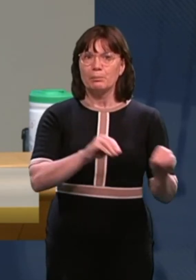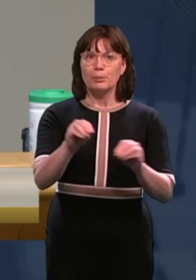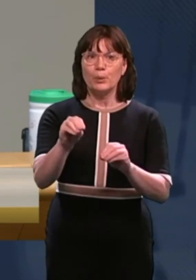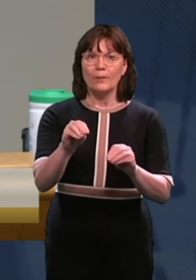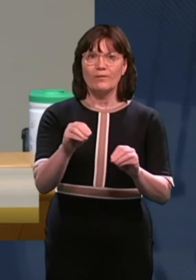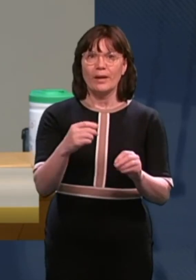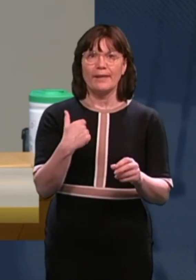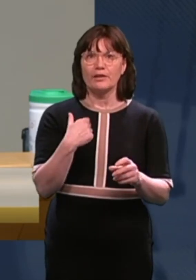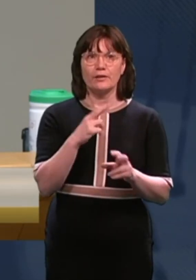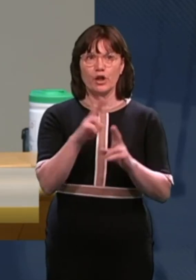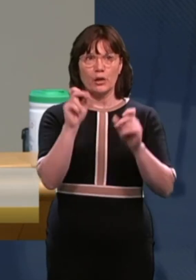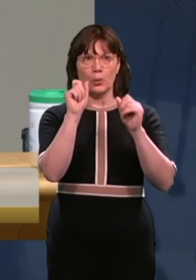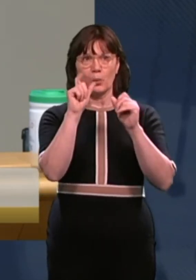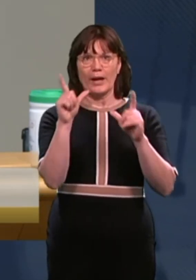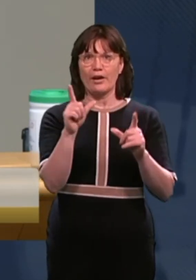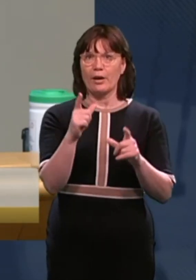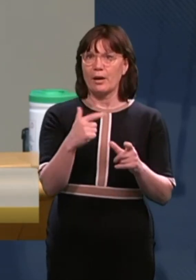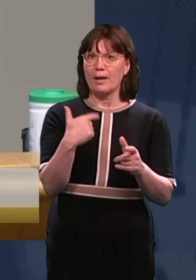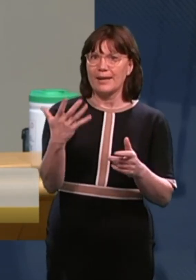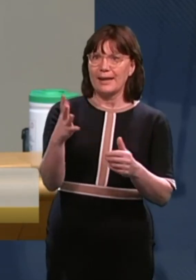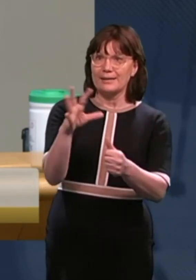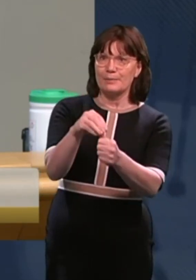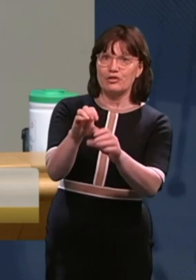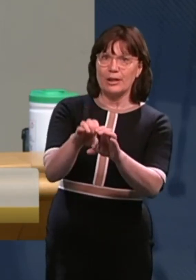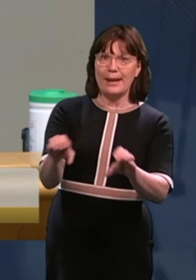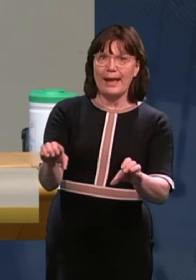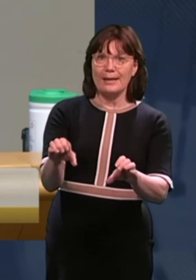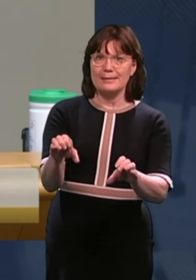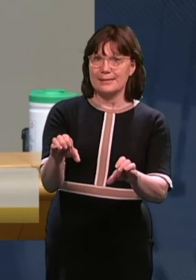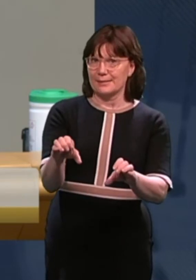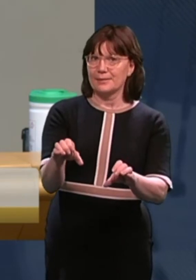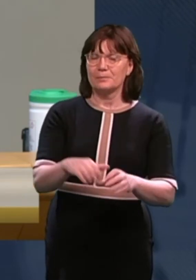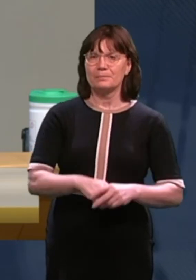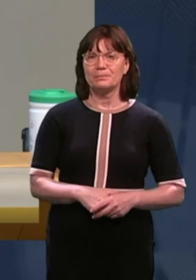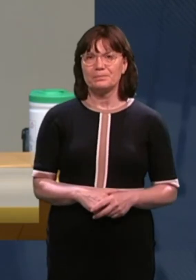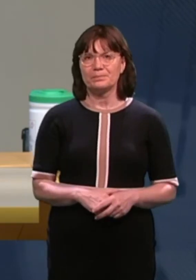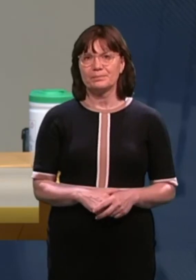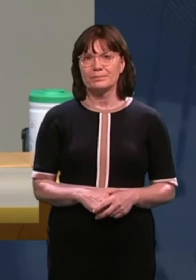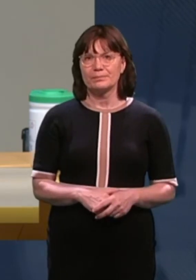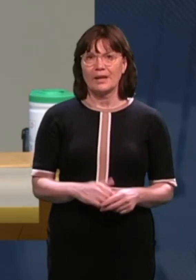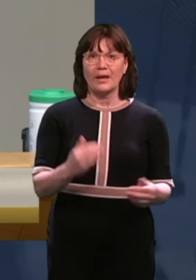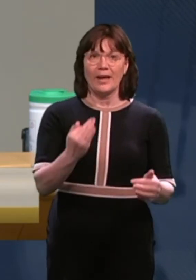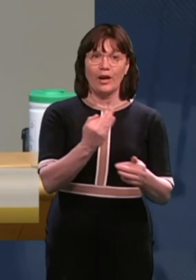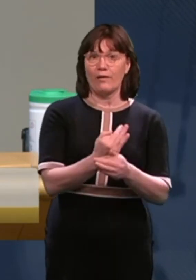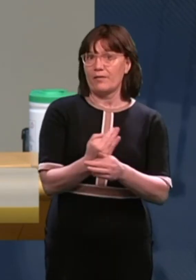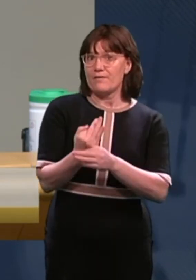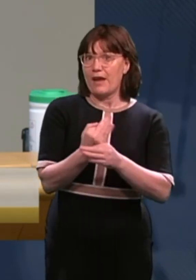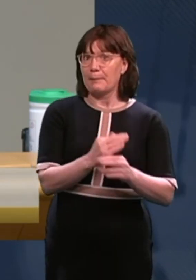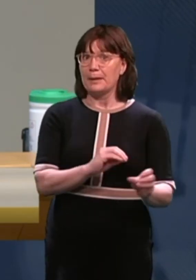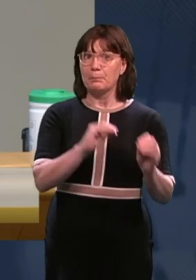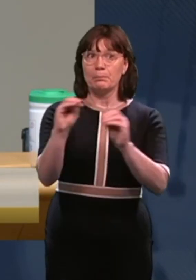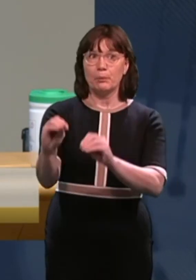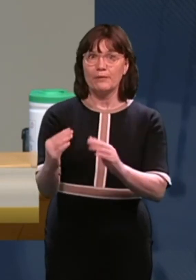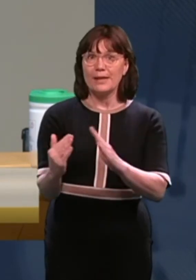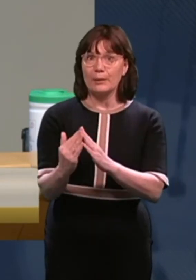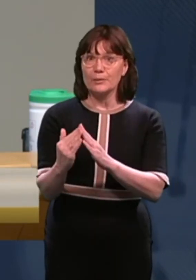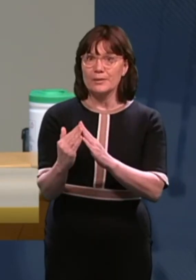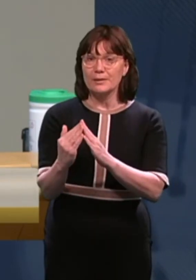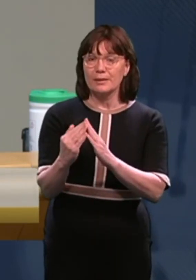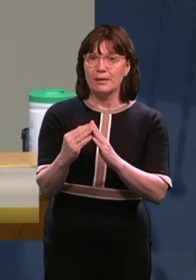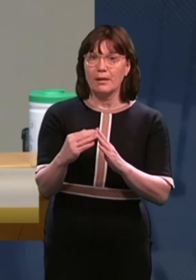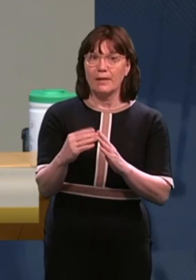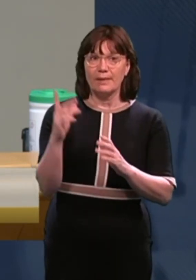aware of that. But in terms of getting a special class specifically, if a family moves, all of a sudden it can be difficult.